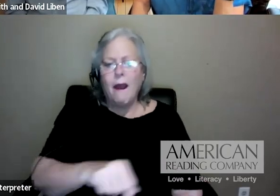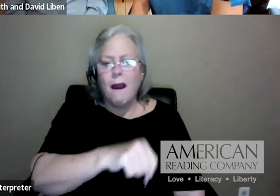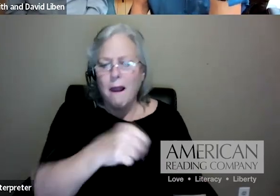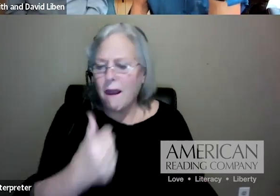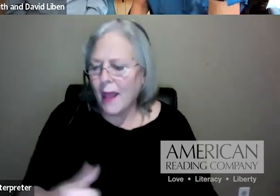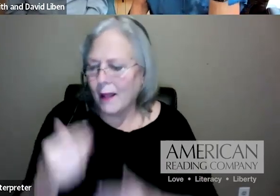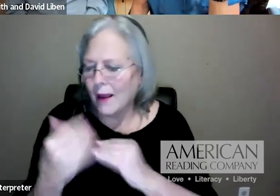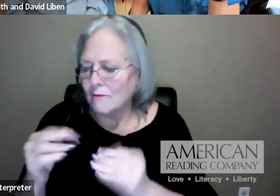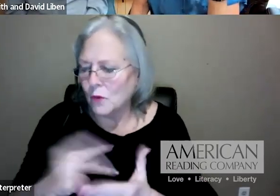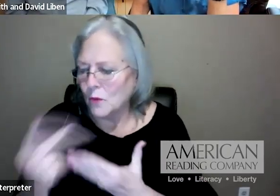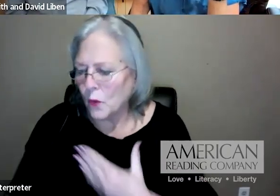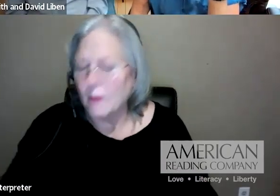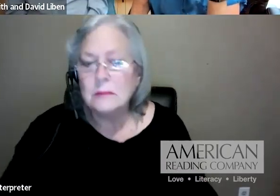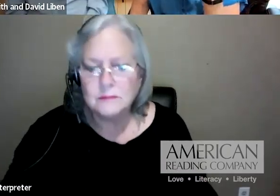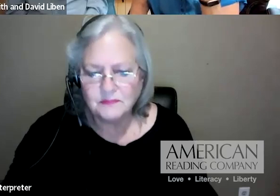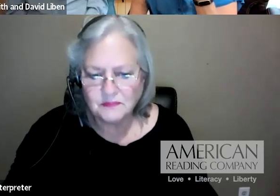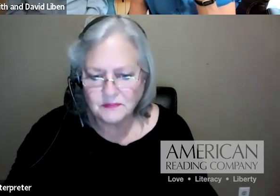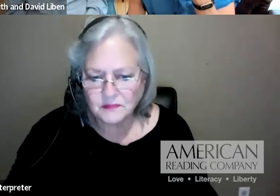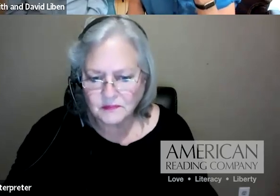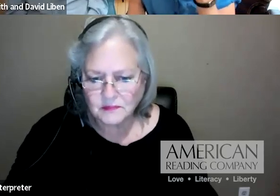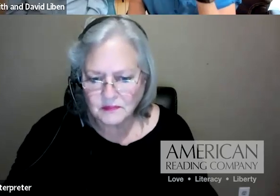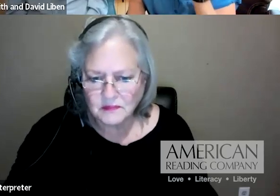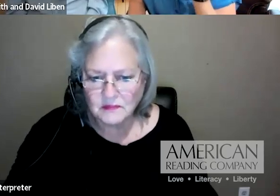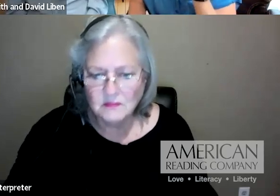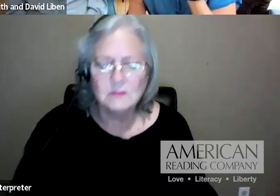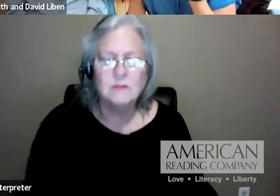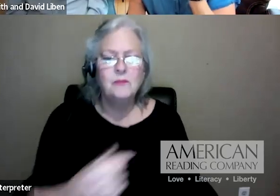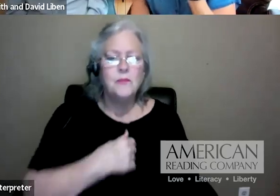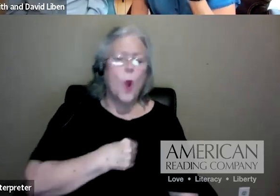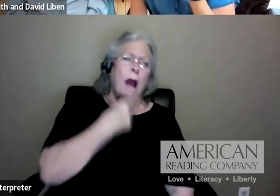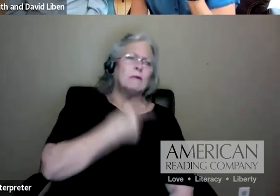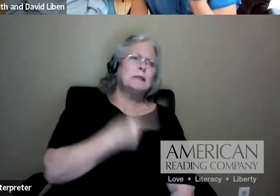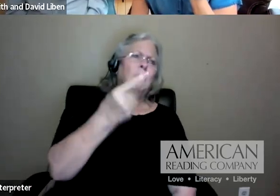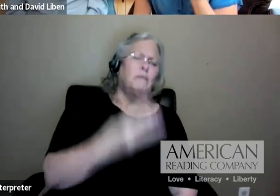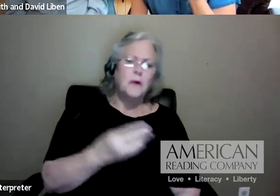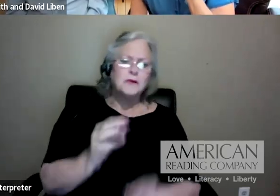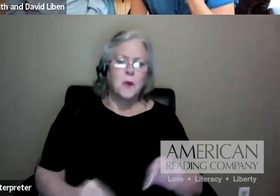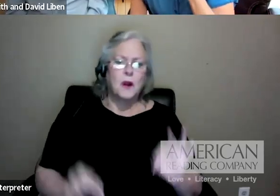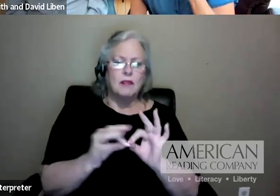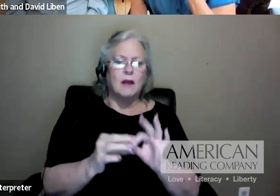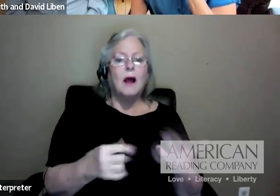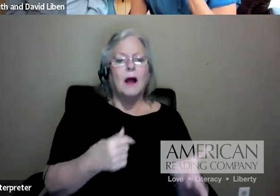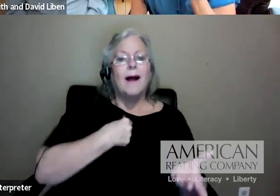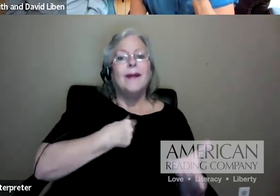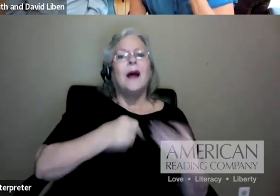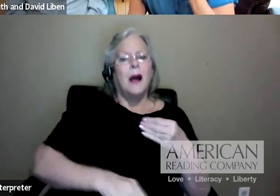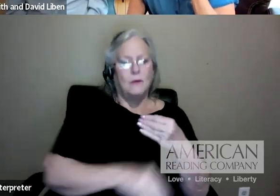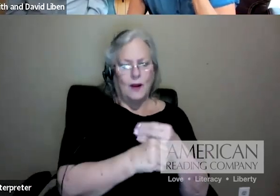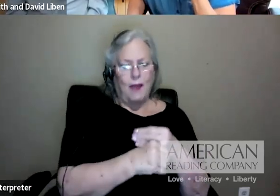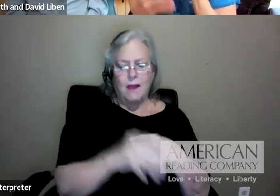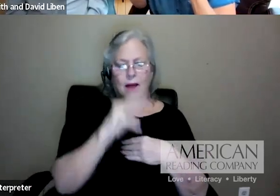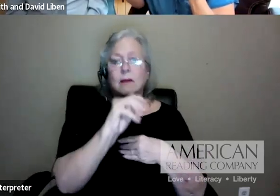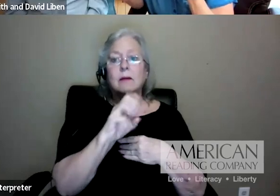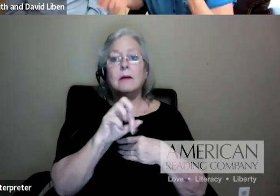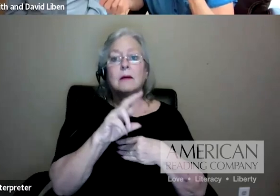Actually, at least a quarter's worth. And I would add, this is also might go without saying, but it doesn't, because it doesn't always